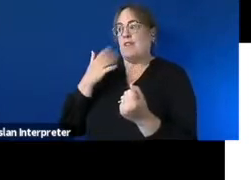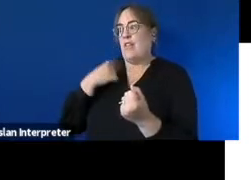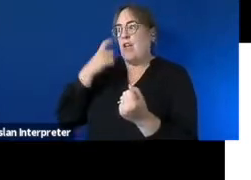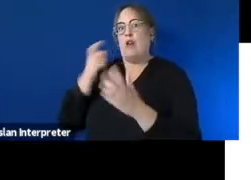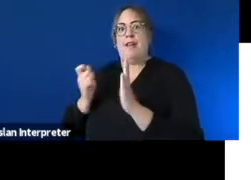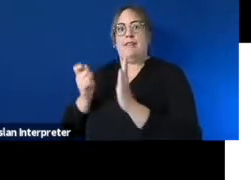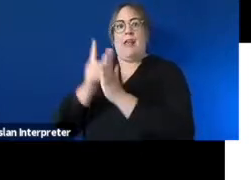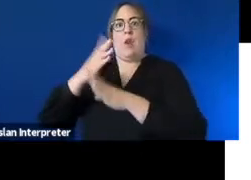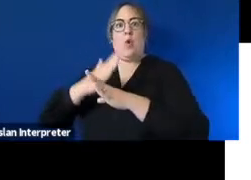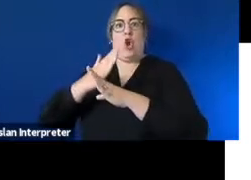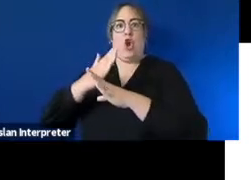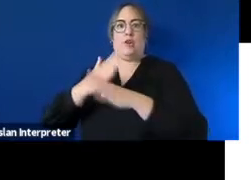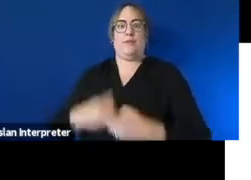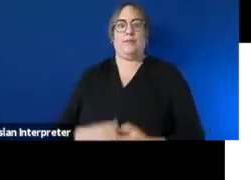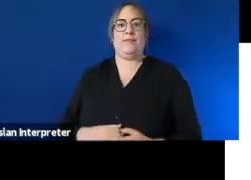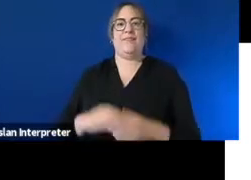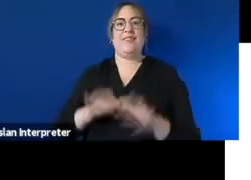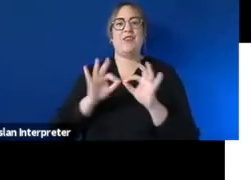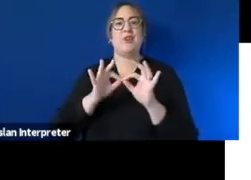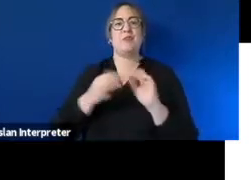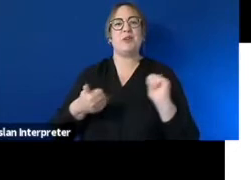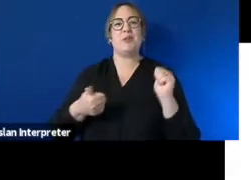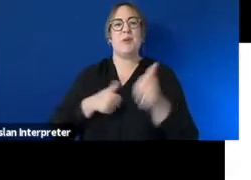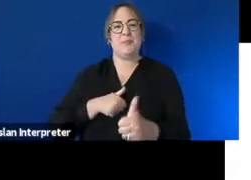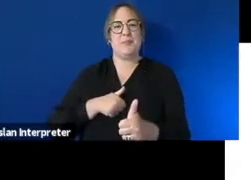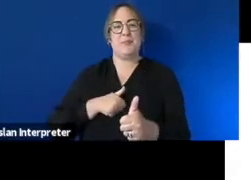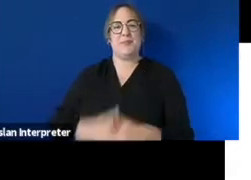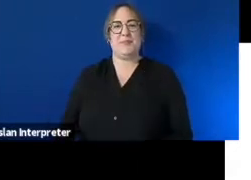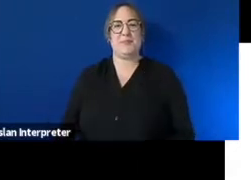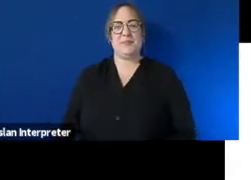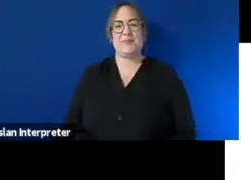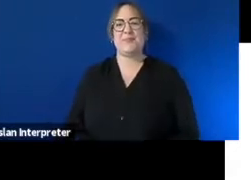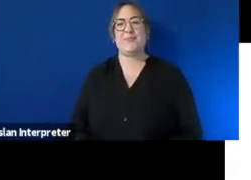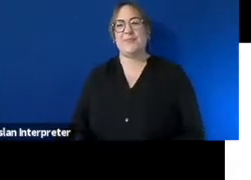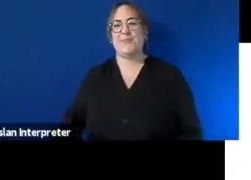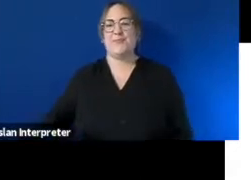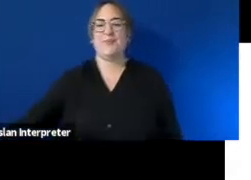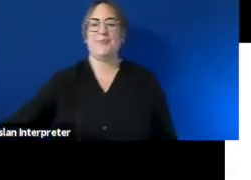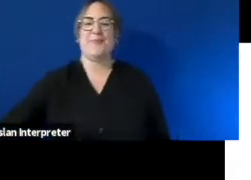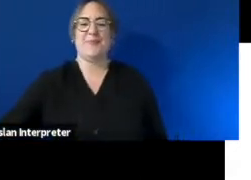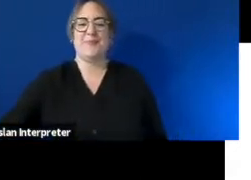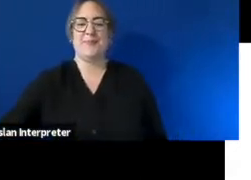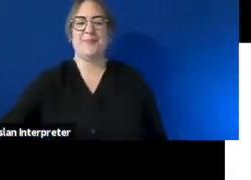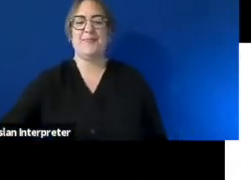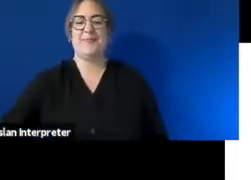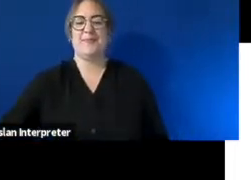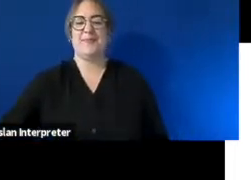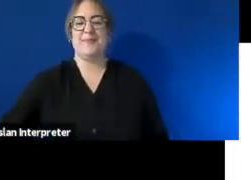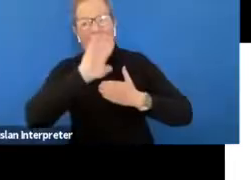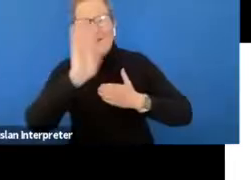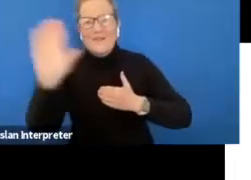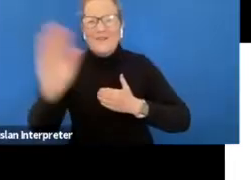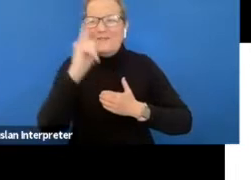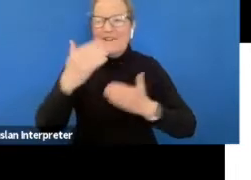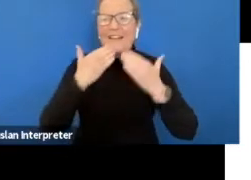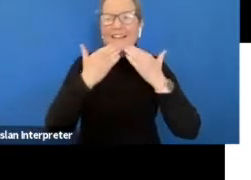work in the mainstream market thank you jade and hello everybody um interestingly